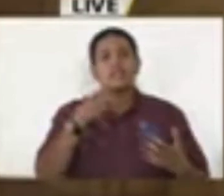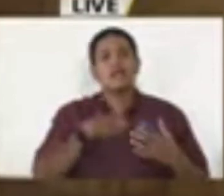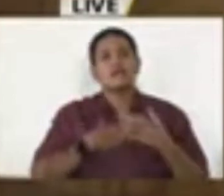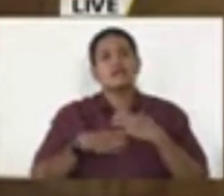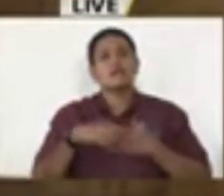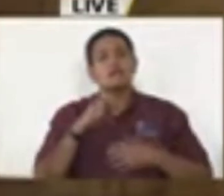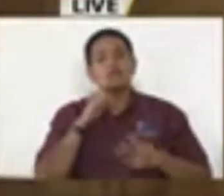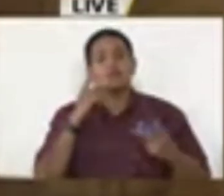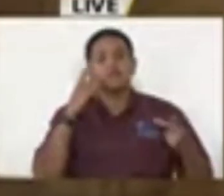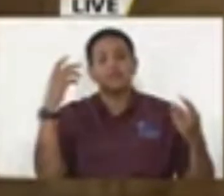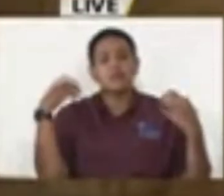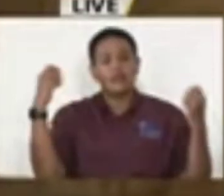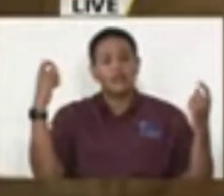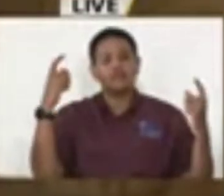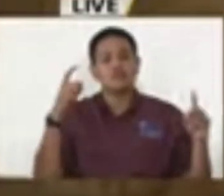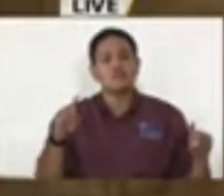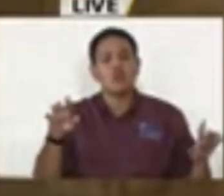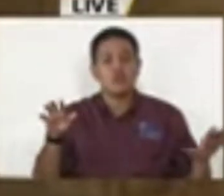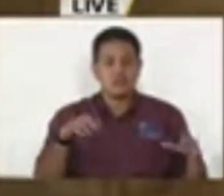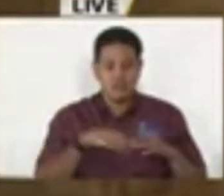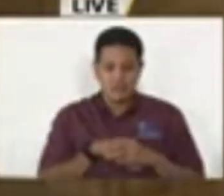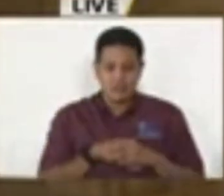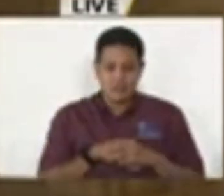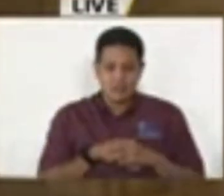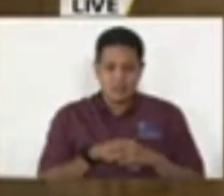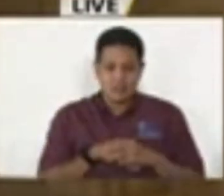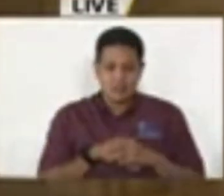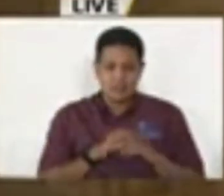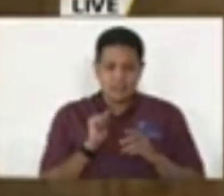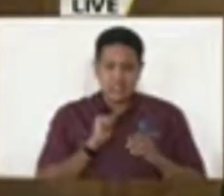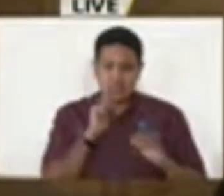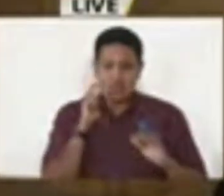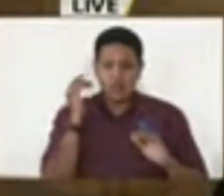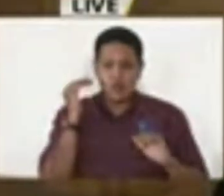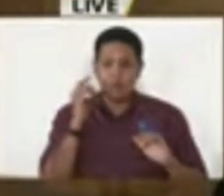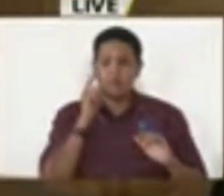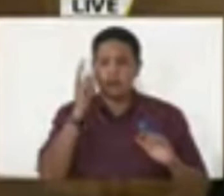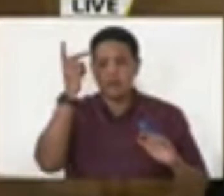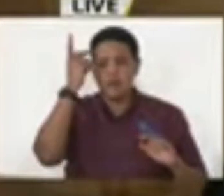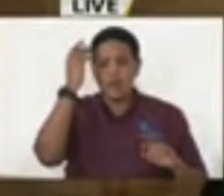health results. I just hope that the Prime Minister,